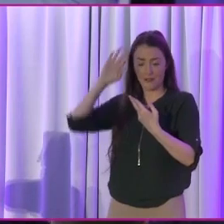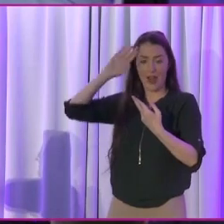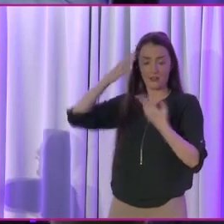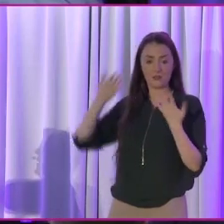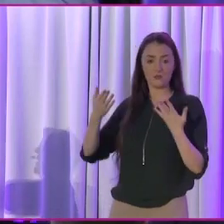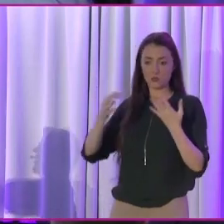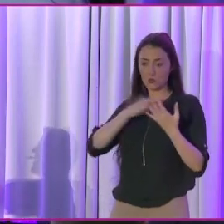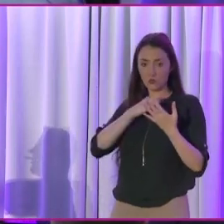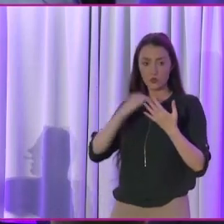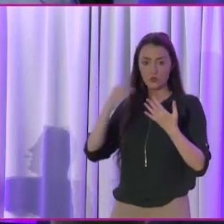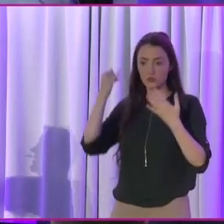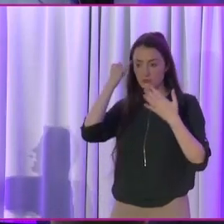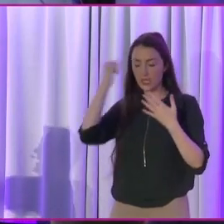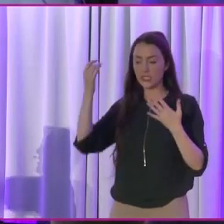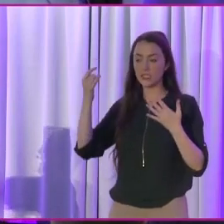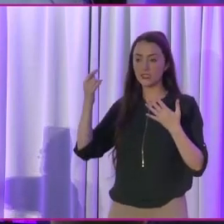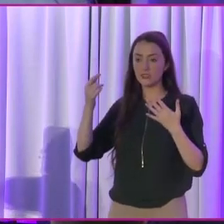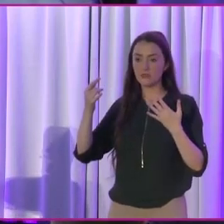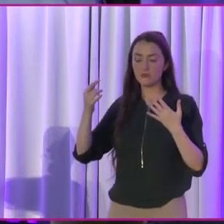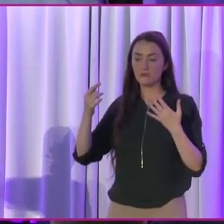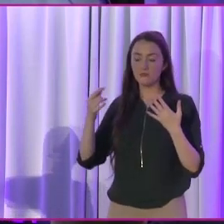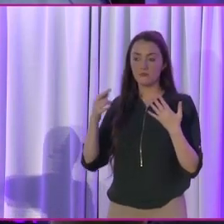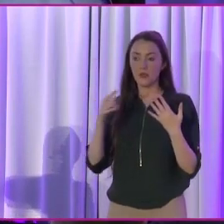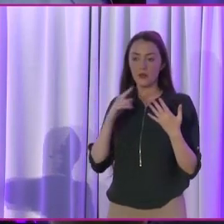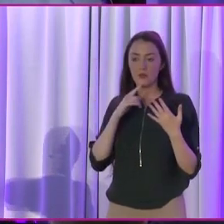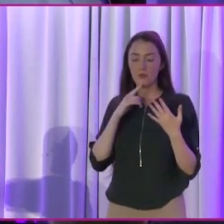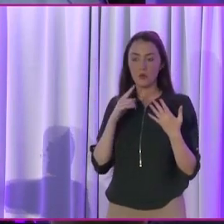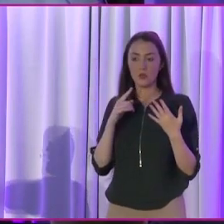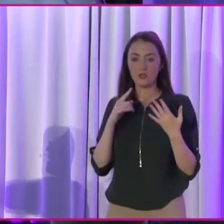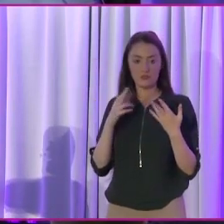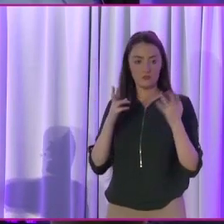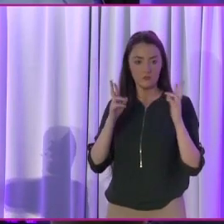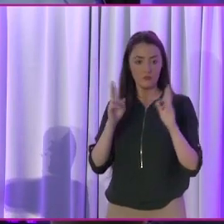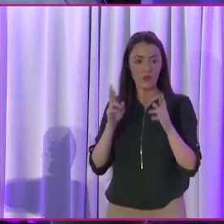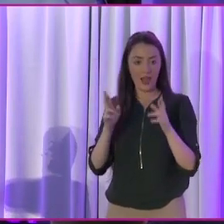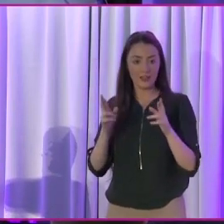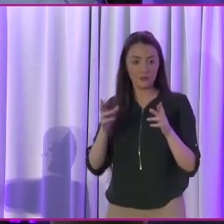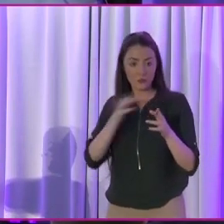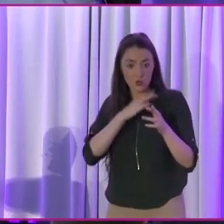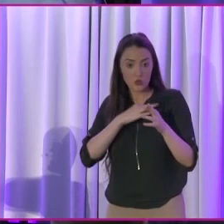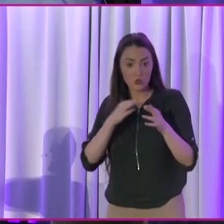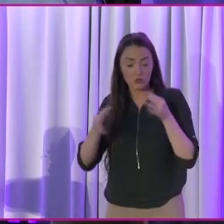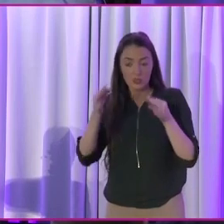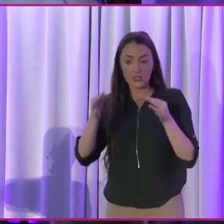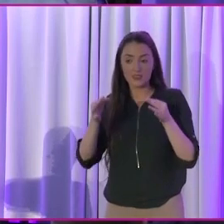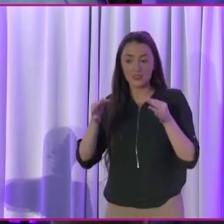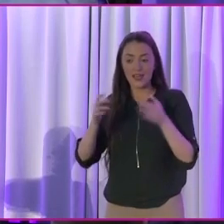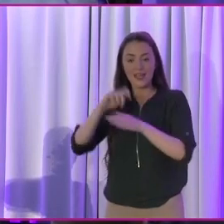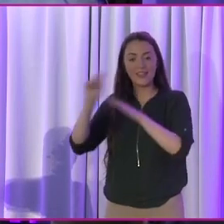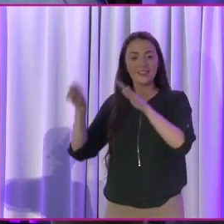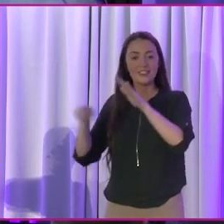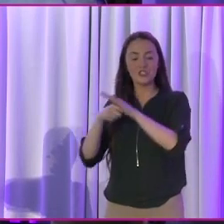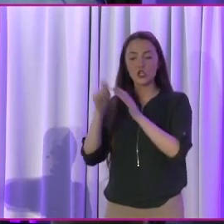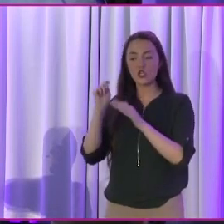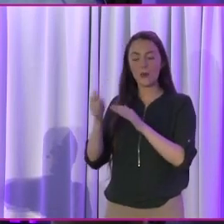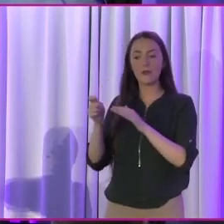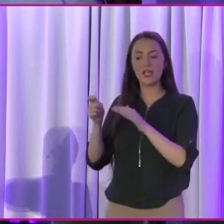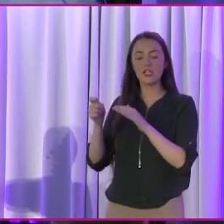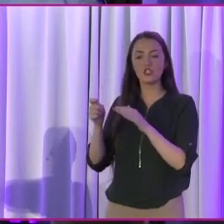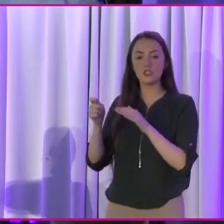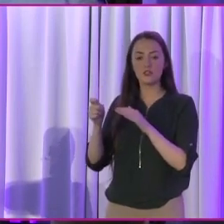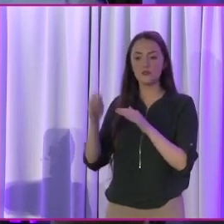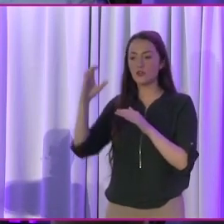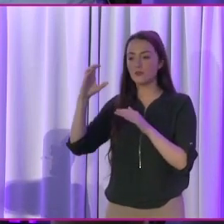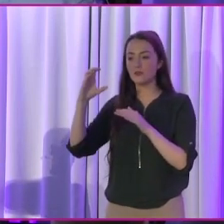you know, we get, we get, look, we were always flagiating ourselves, but we got a lot of things right too. Imagine if we did Taoiseach's nomination for a Senator